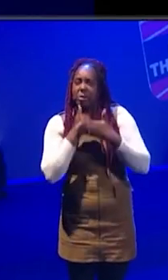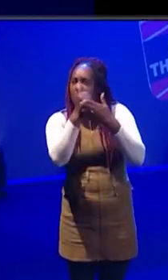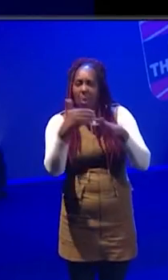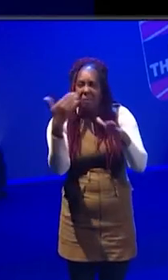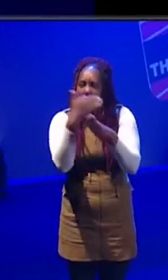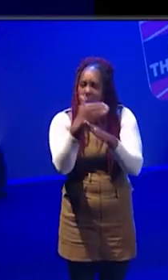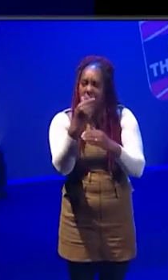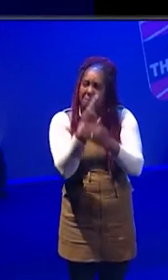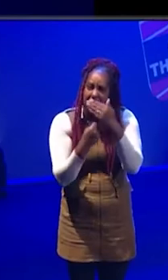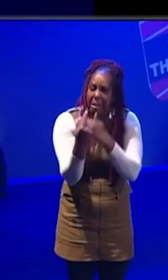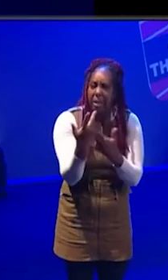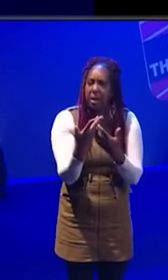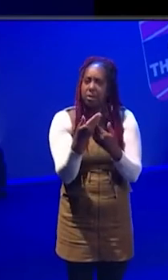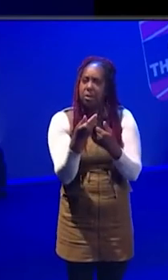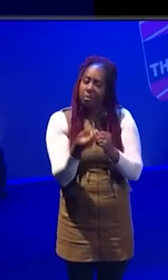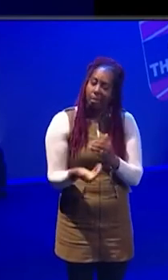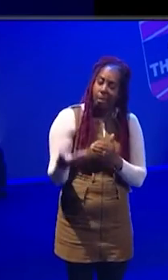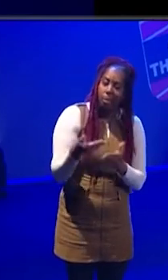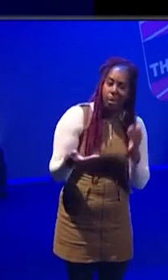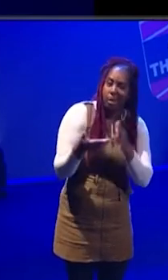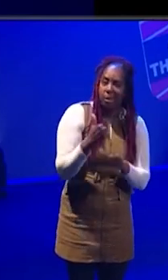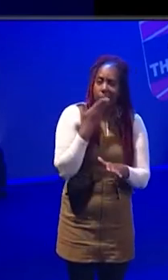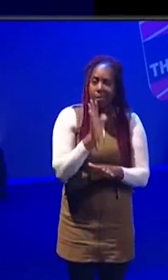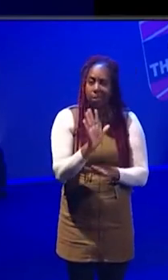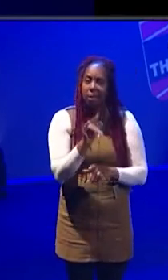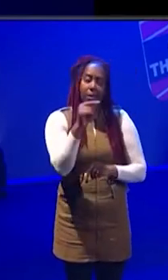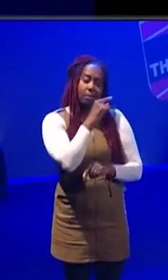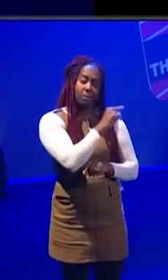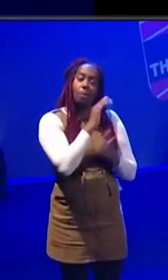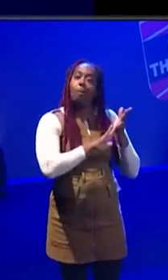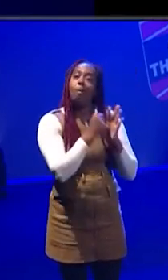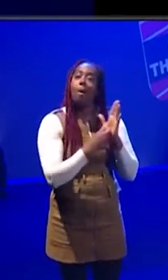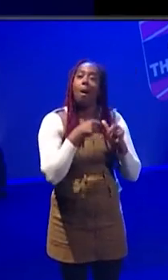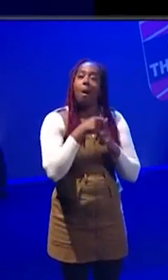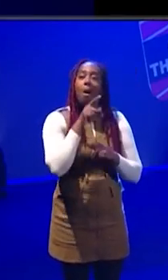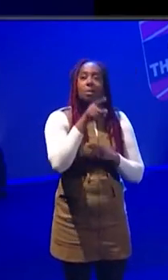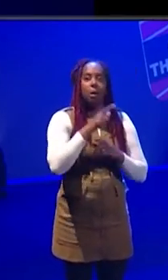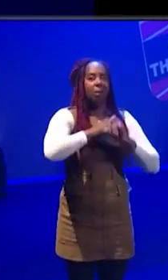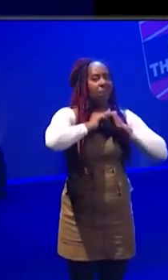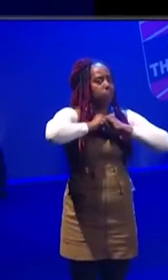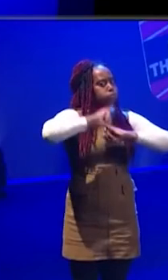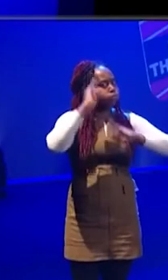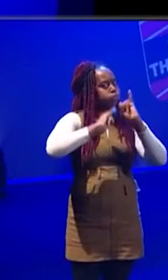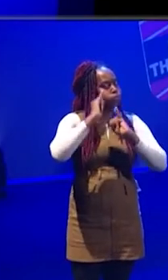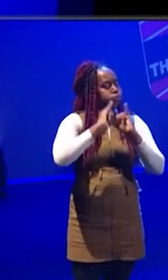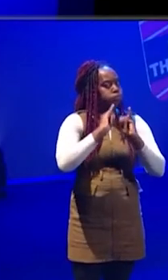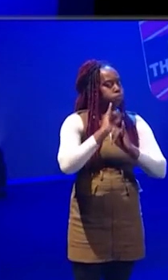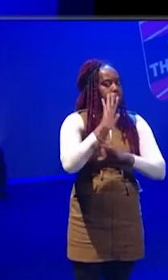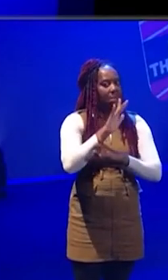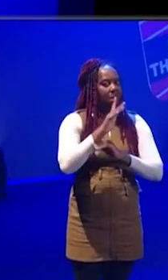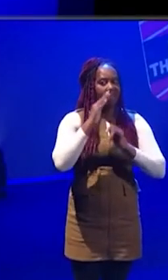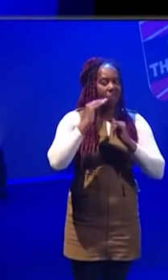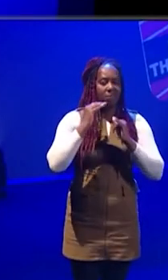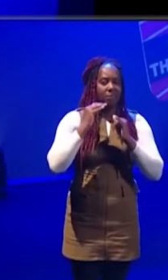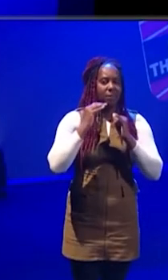contributing towards the sector. Yeah, I think I'll put it a bit stronger than that. It was absolutely scandalous, the lack of